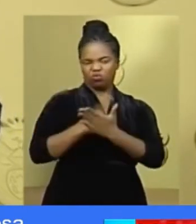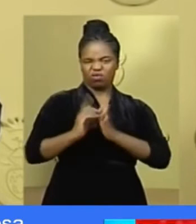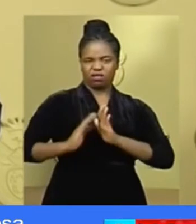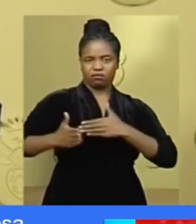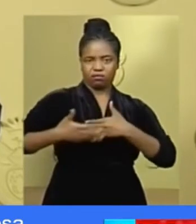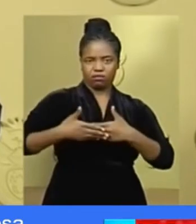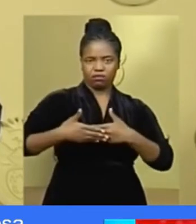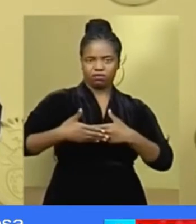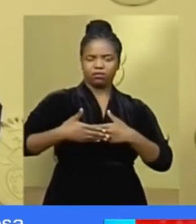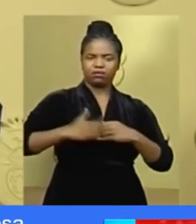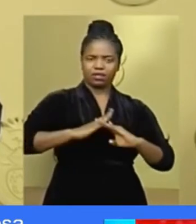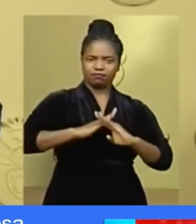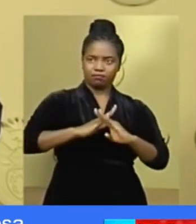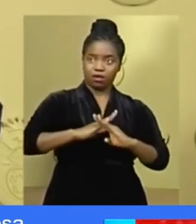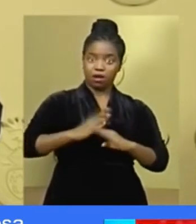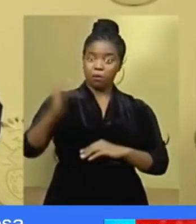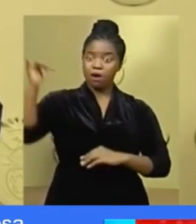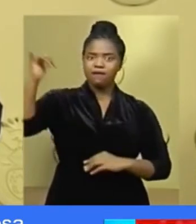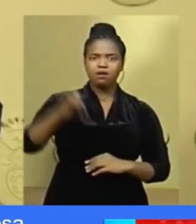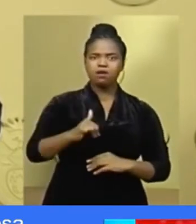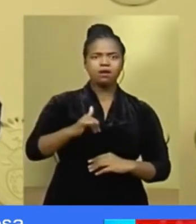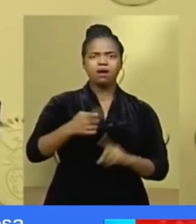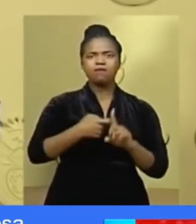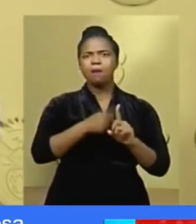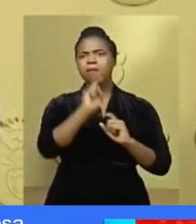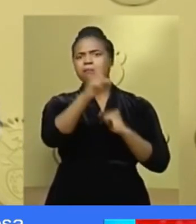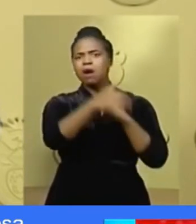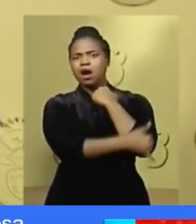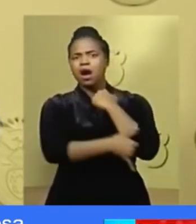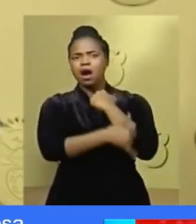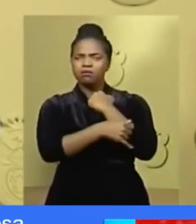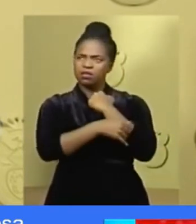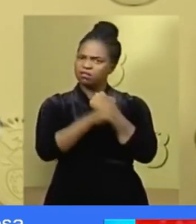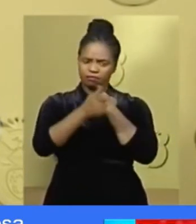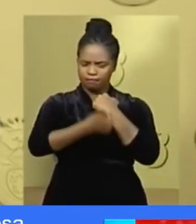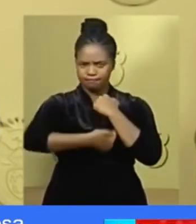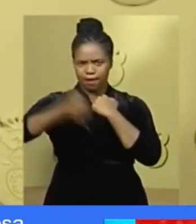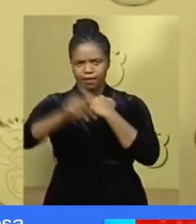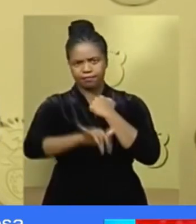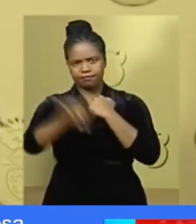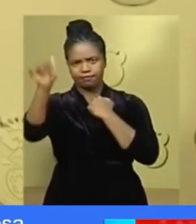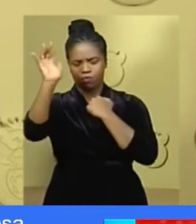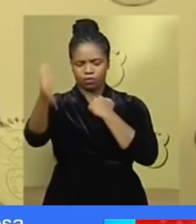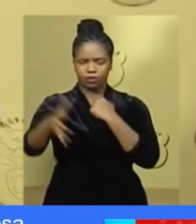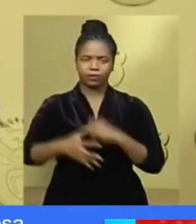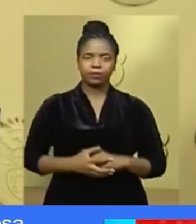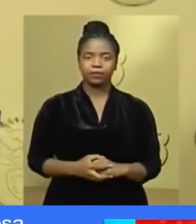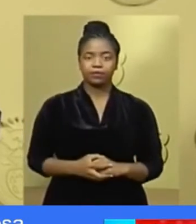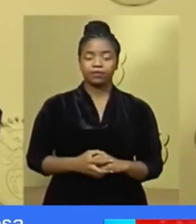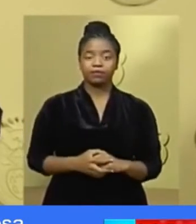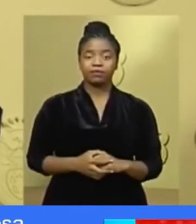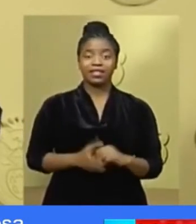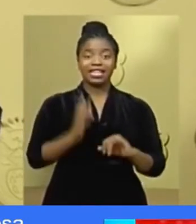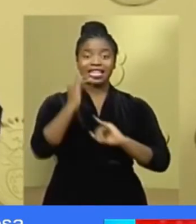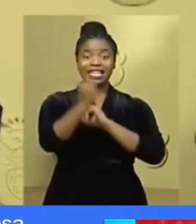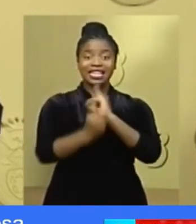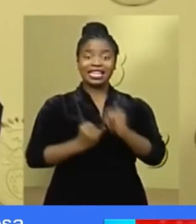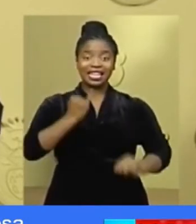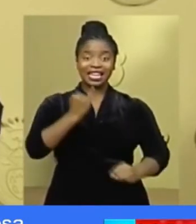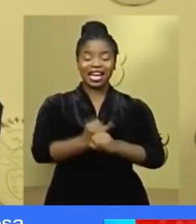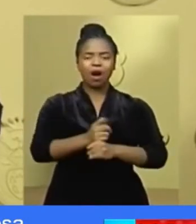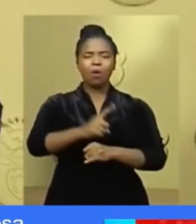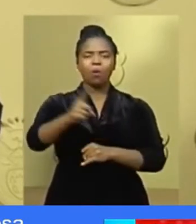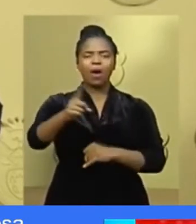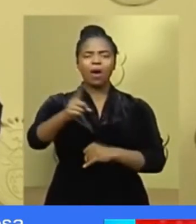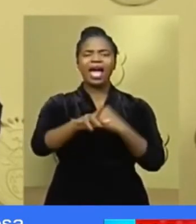will be turned back. International flights to Lanseria airport